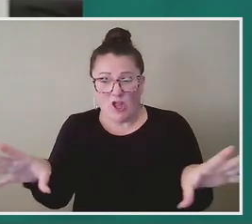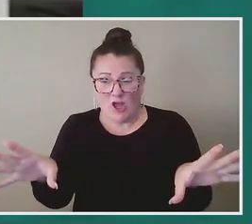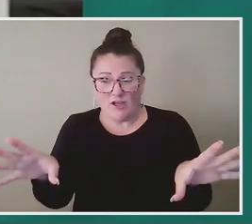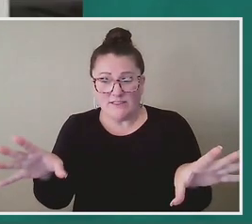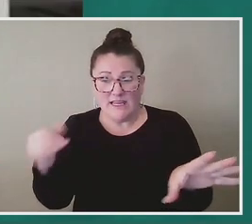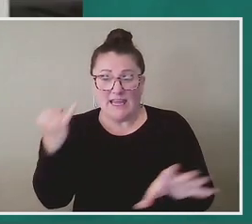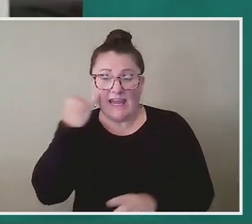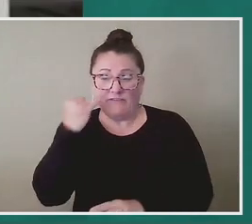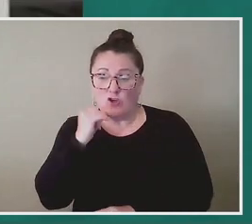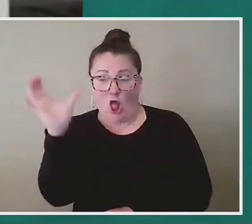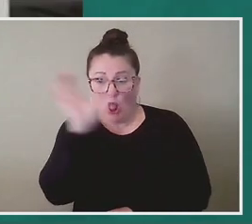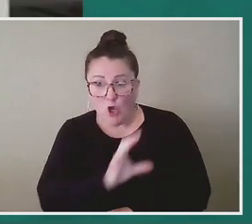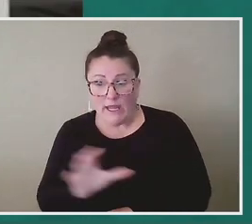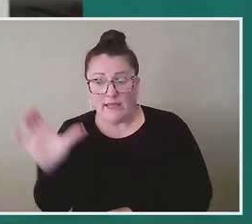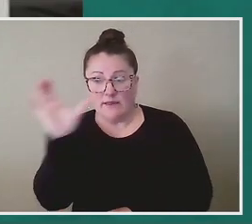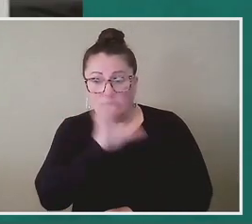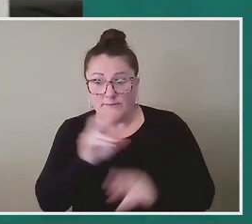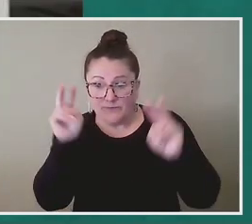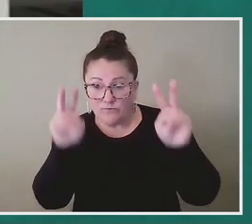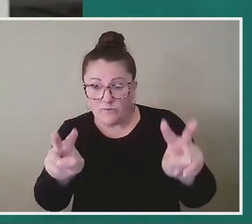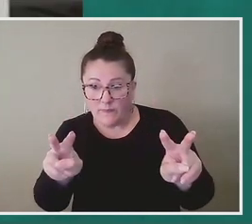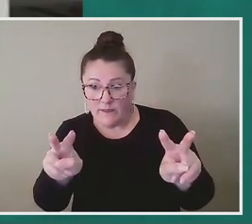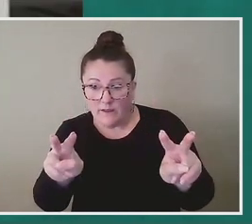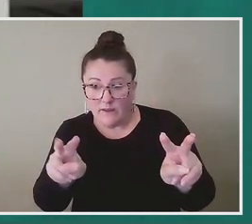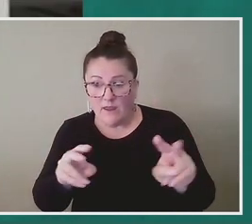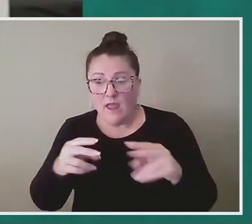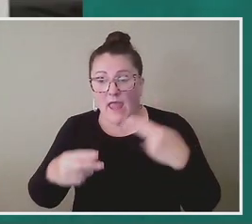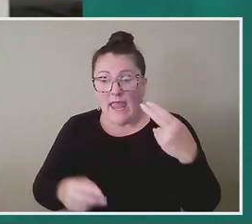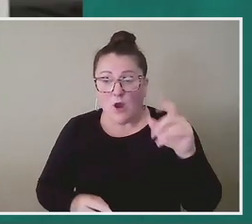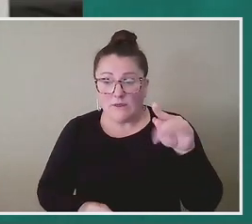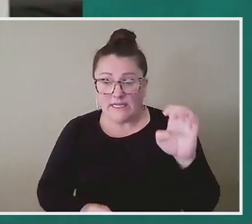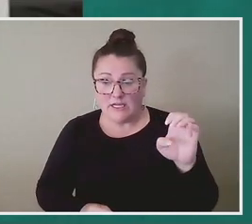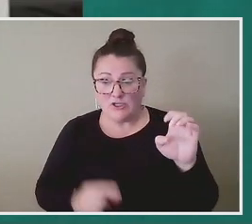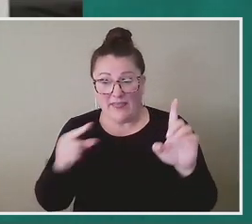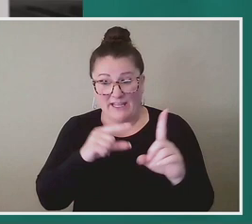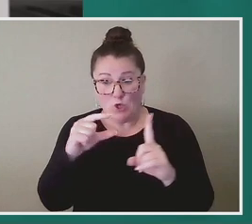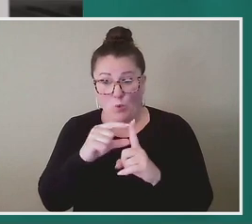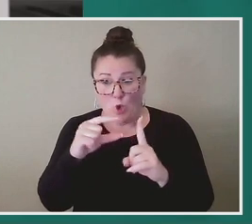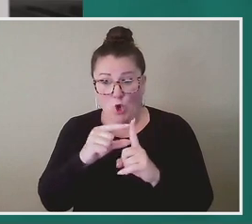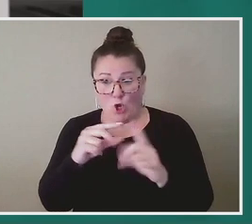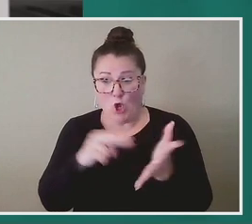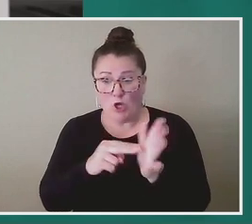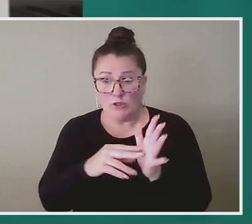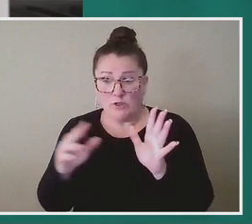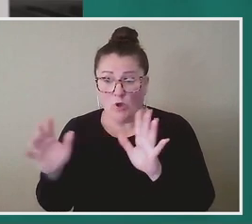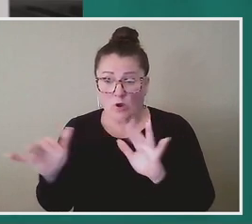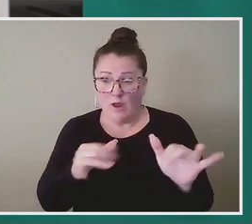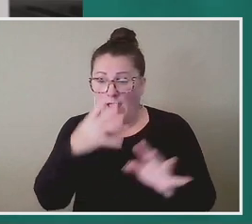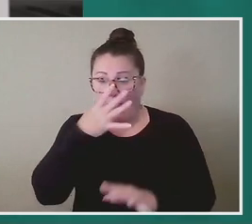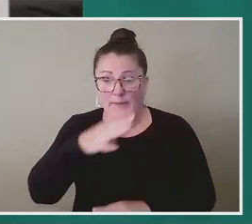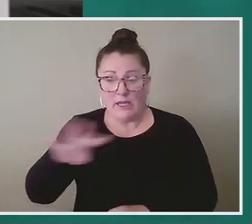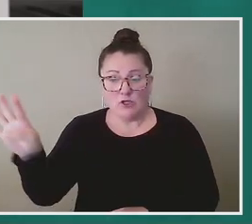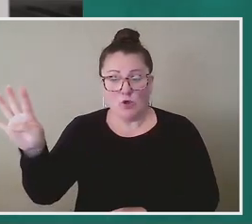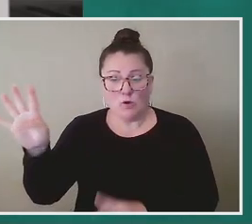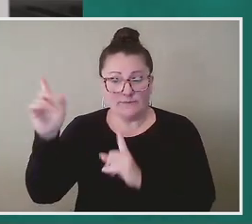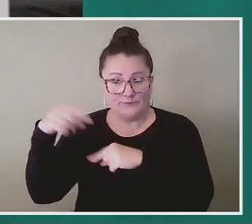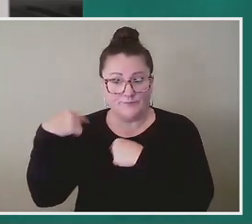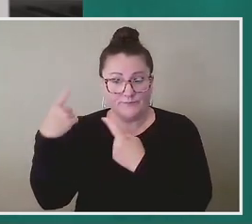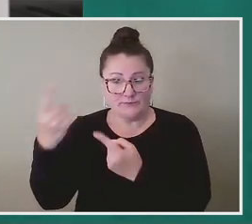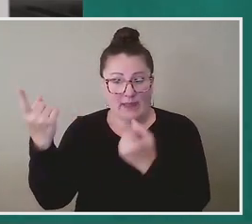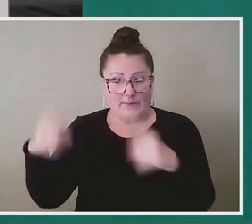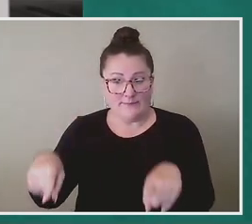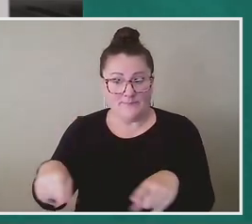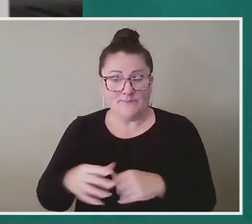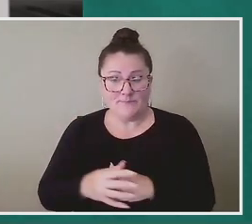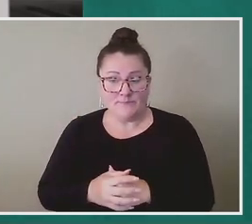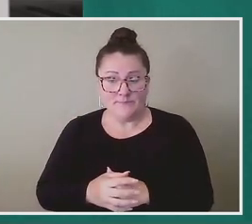looking. The thing about heritage is that it's a word that also means I'm ignoring what we did to you. I was